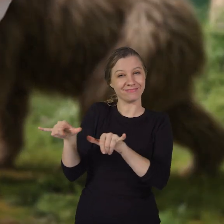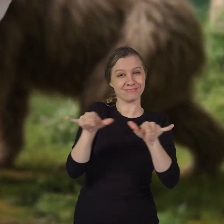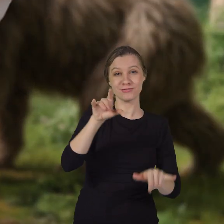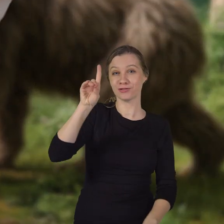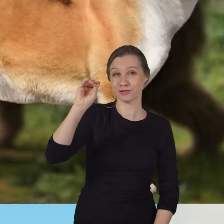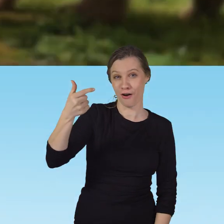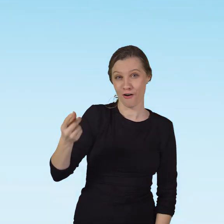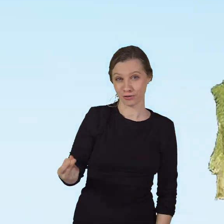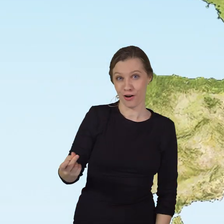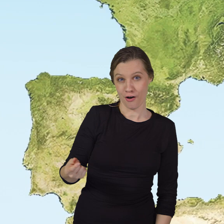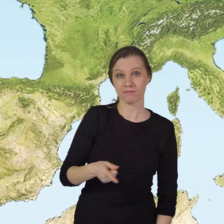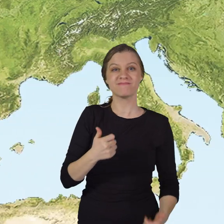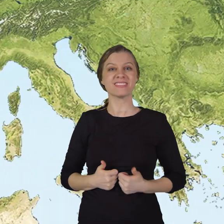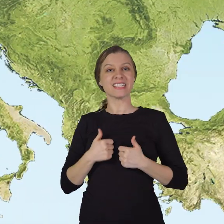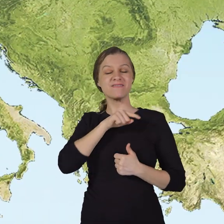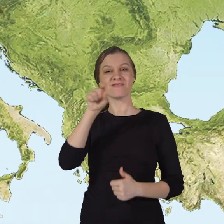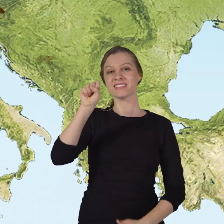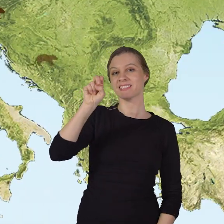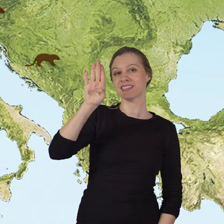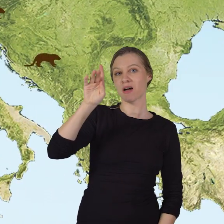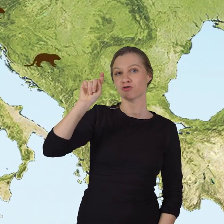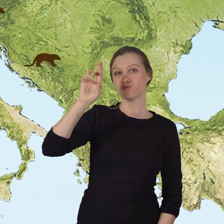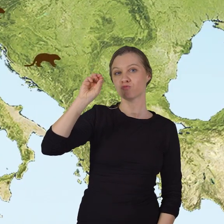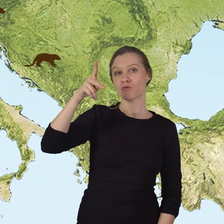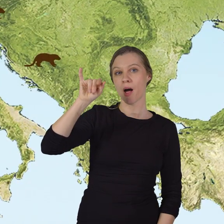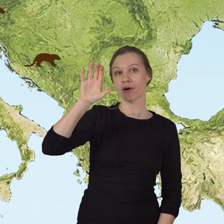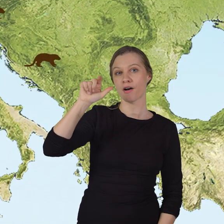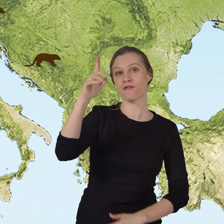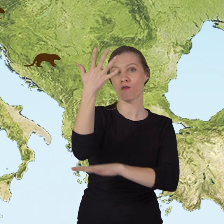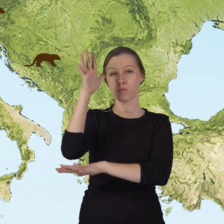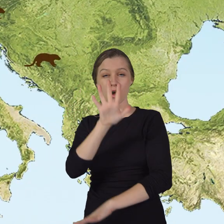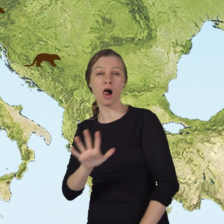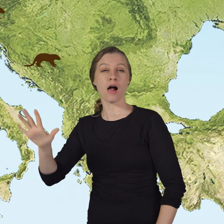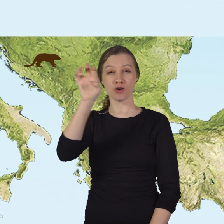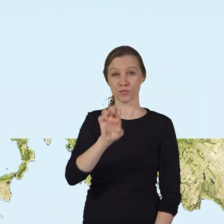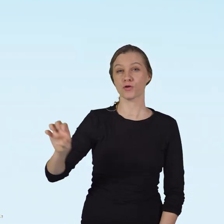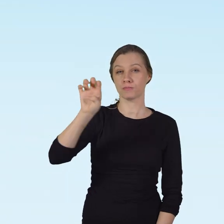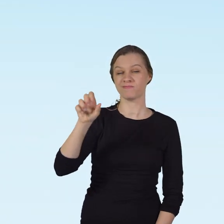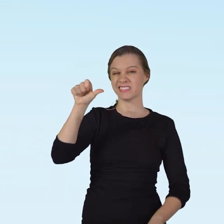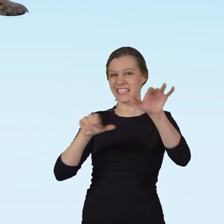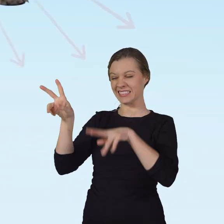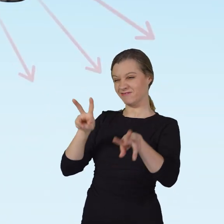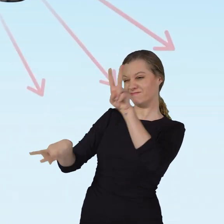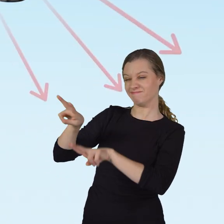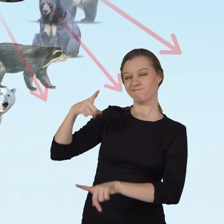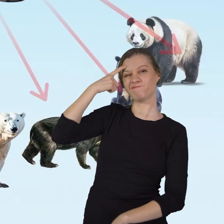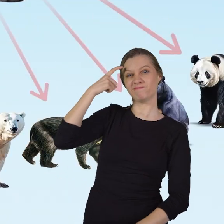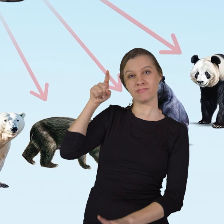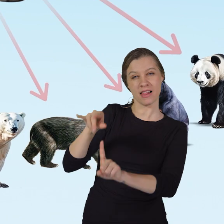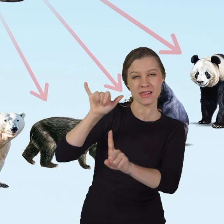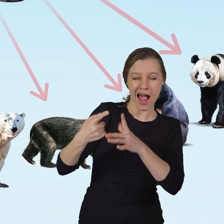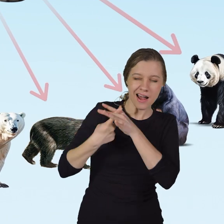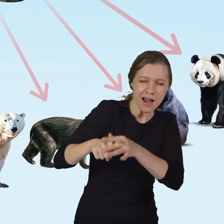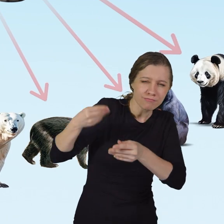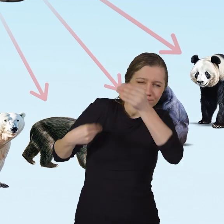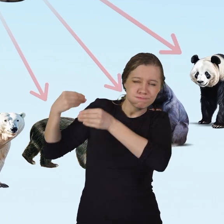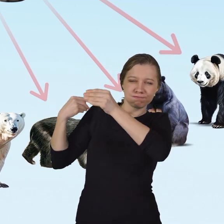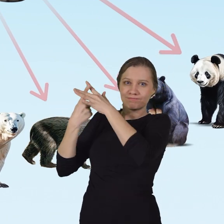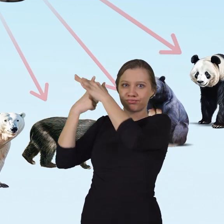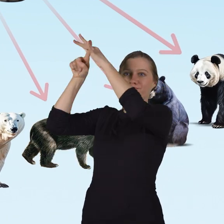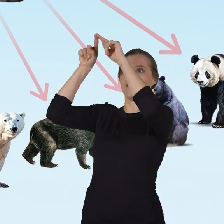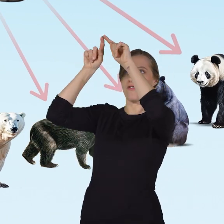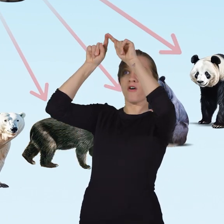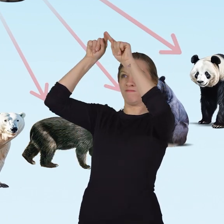-sized bear. It lived in subtropical forests throughout Europe. It is believed by scientists to be the